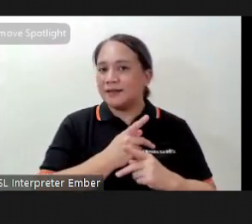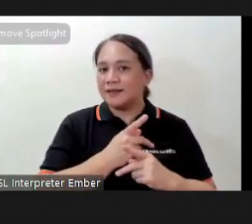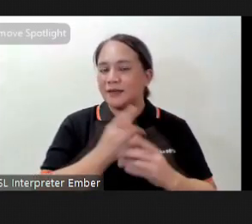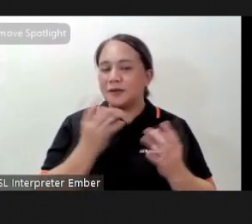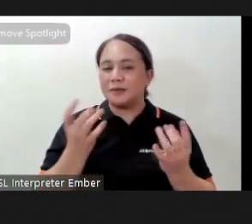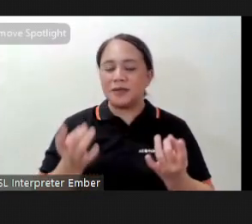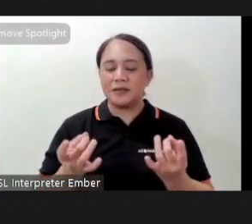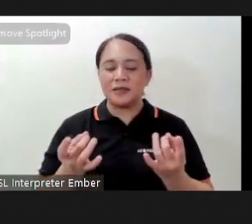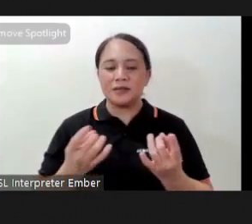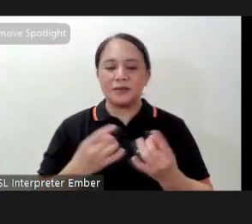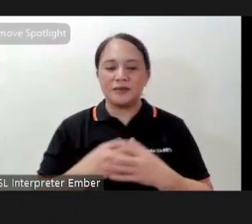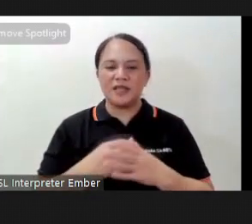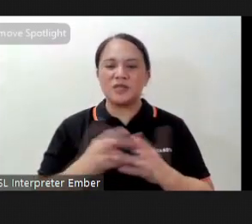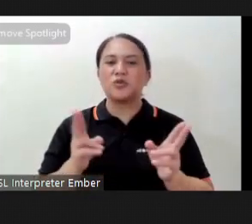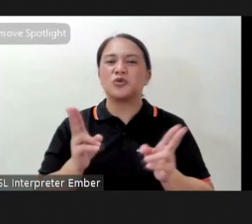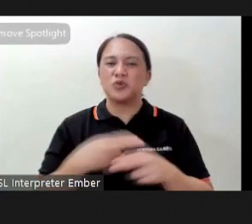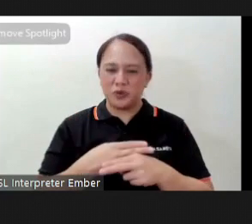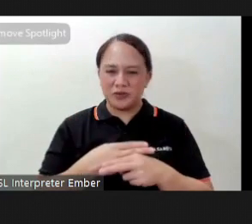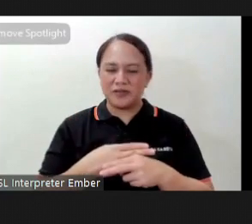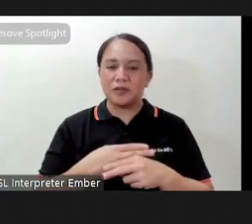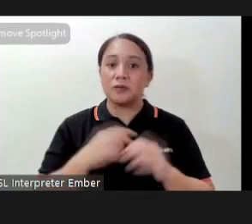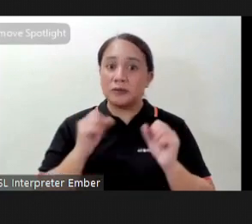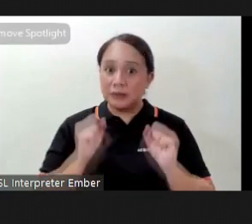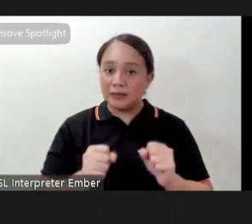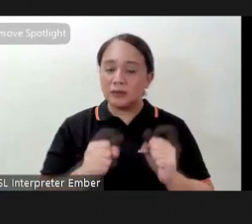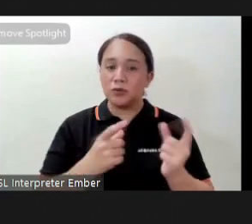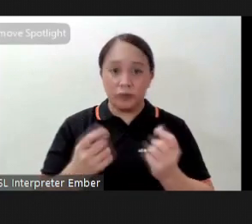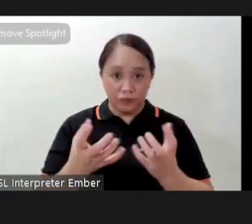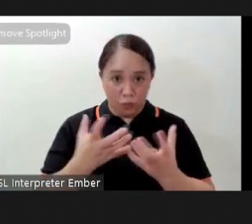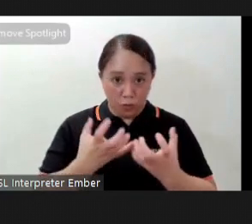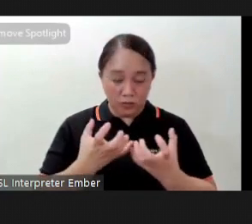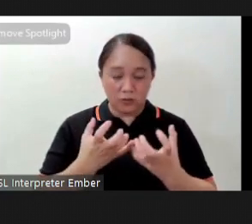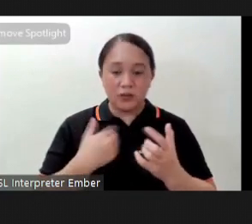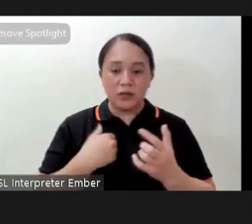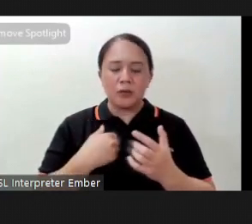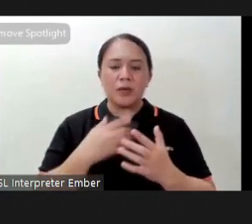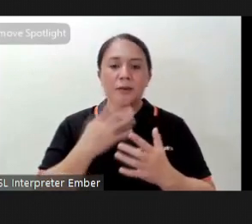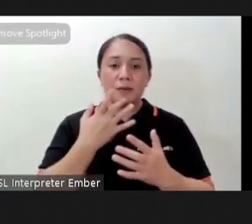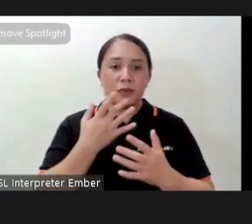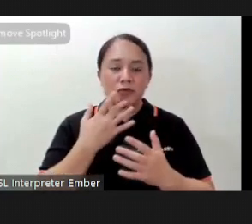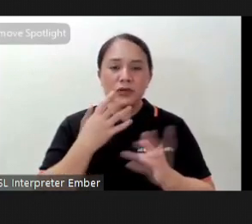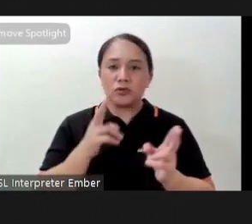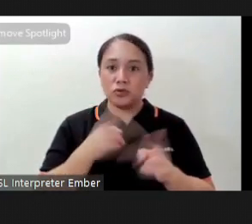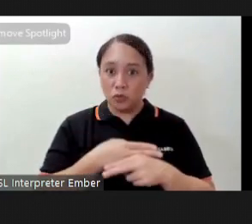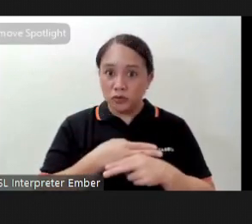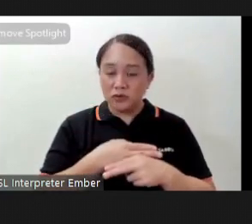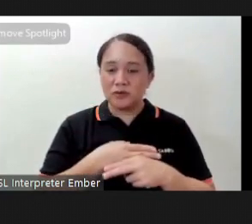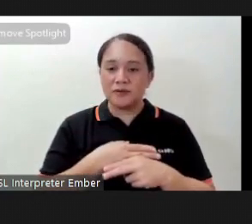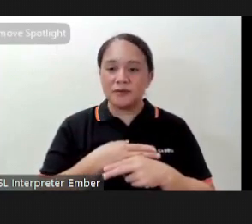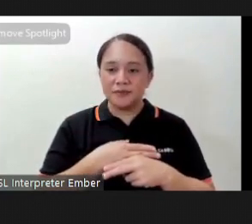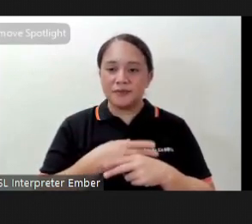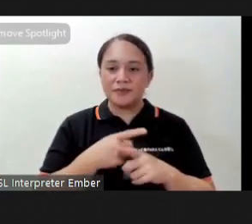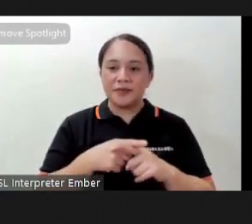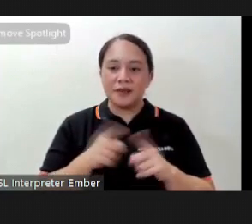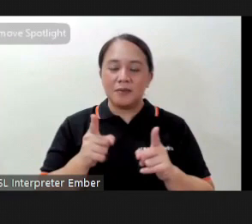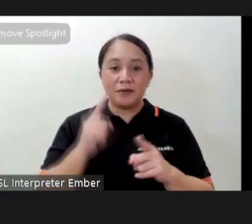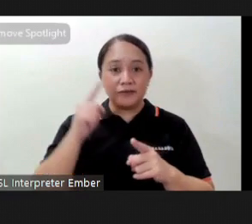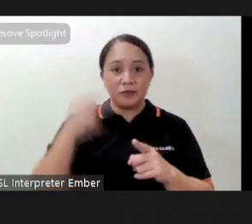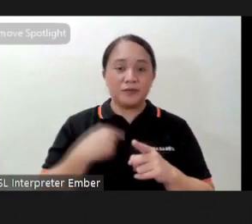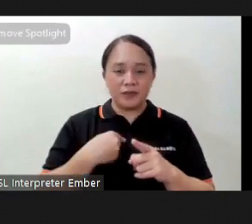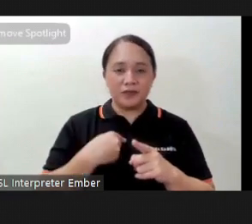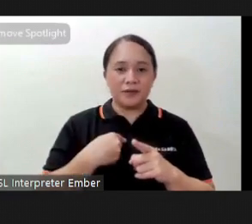in brief you can also do that if you wish and if you prefer a very short one but for me